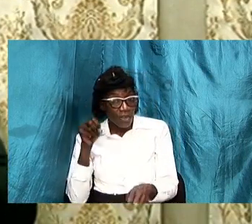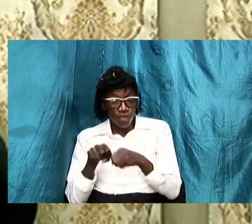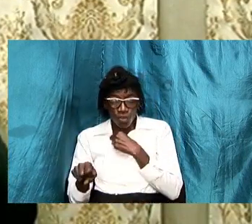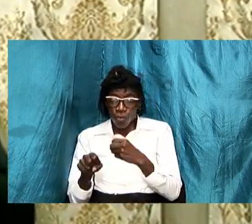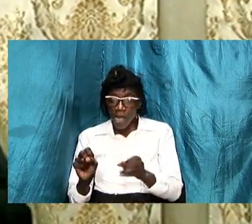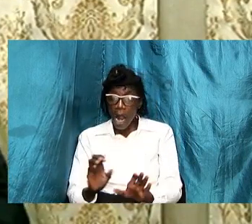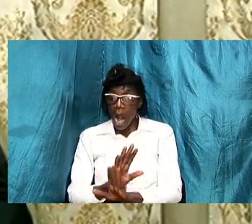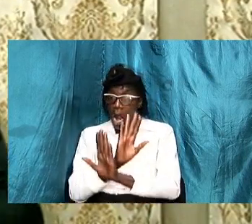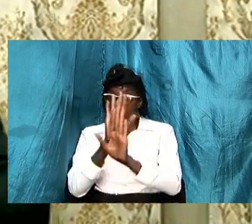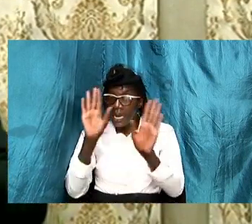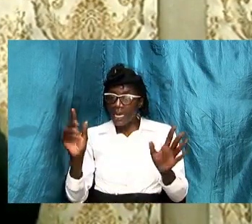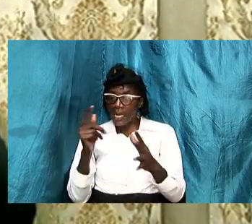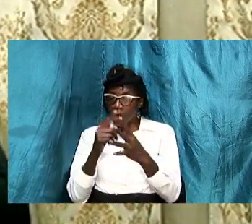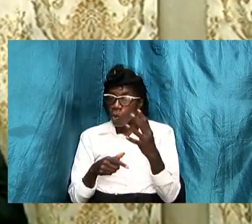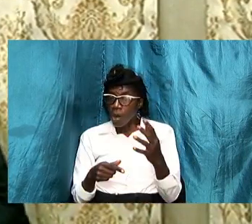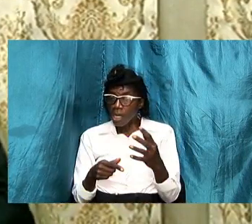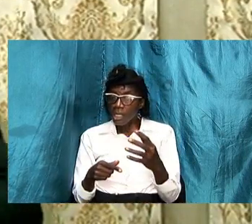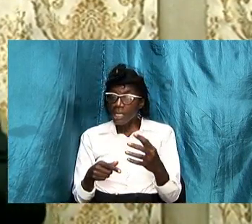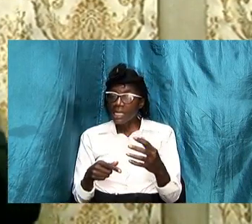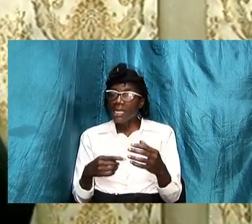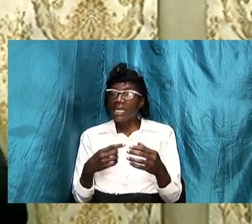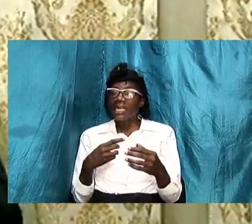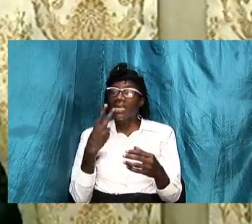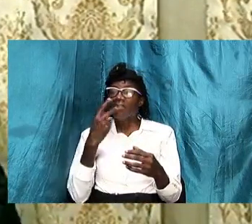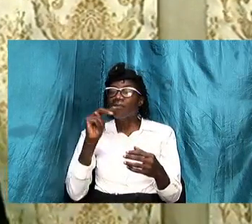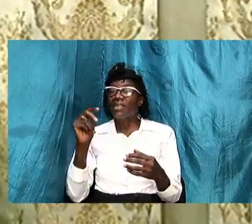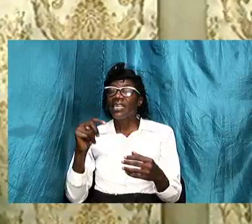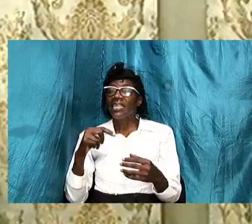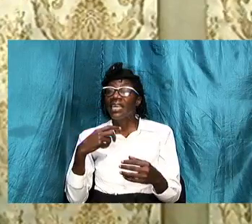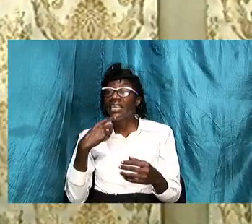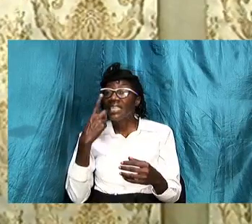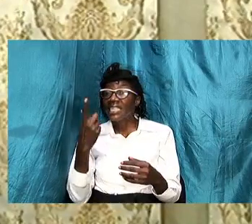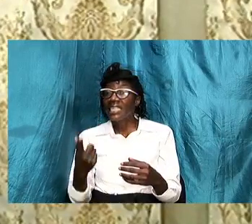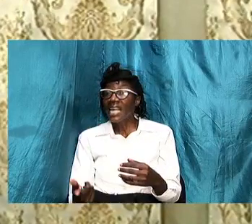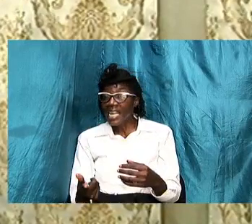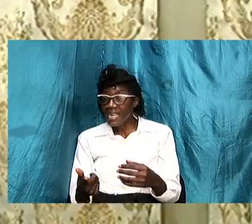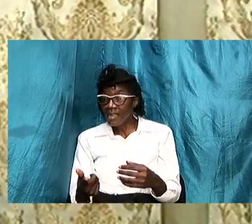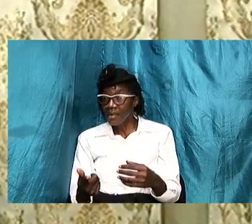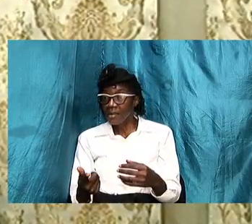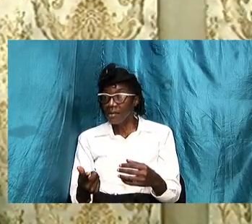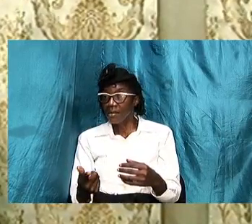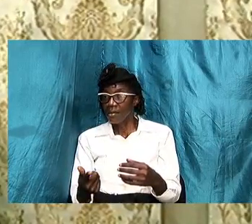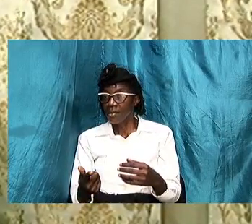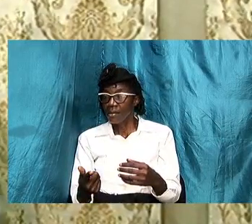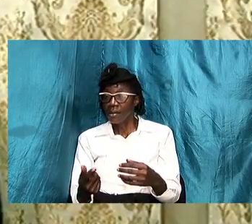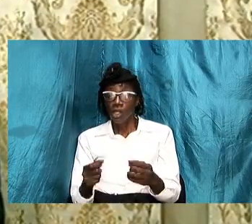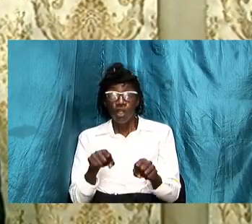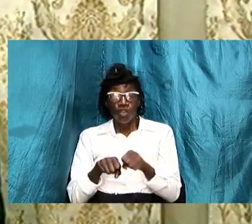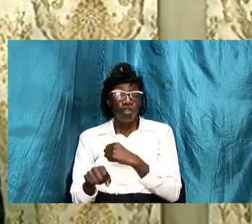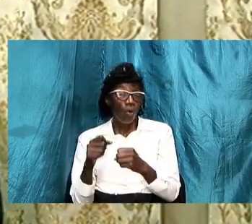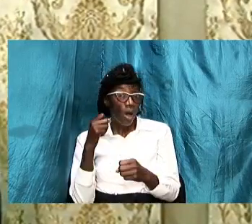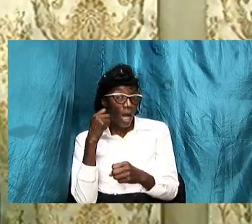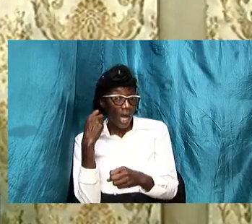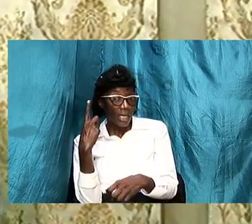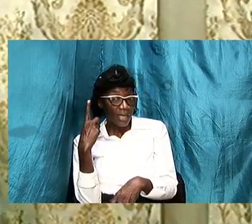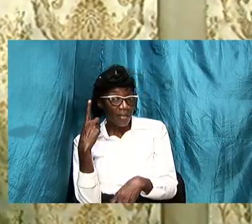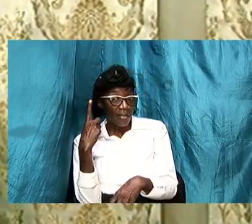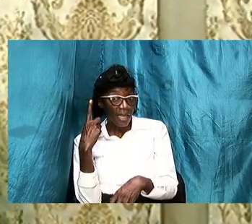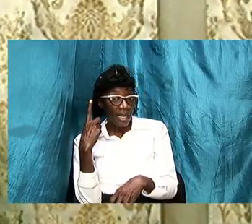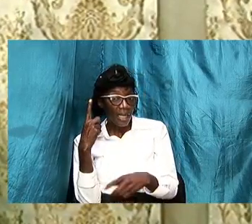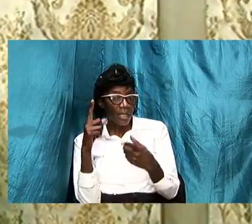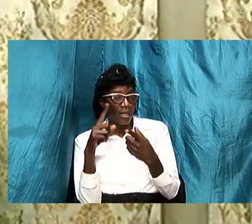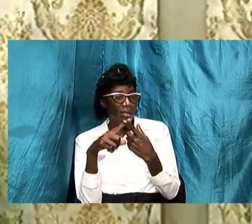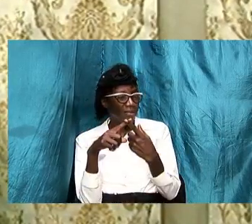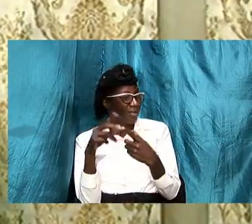as to what is being said or what is being transmitted so understanding to understand is to